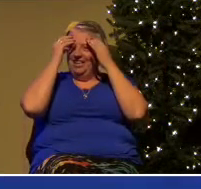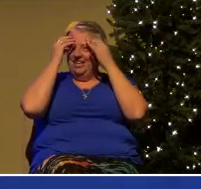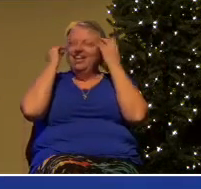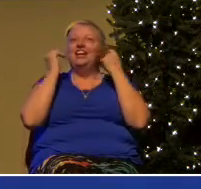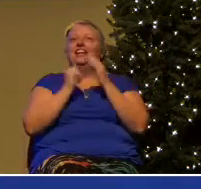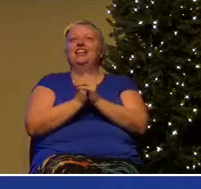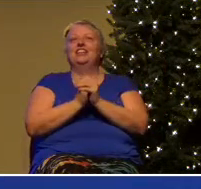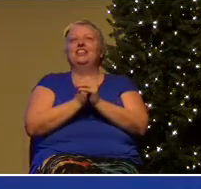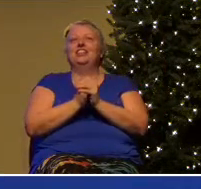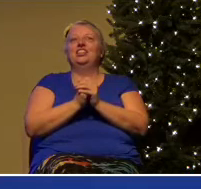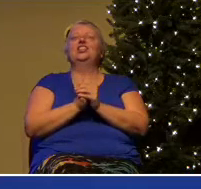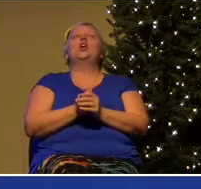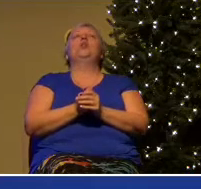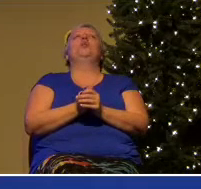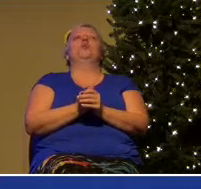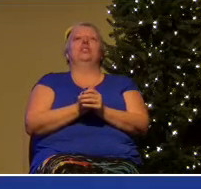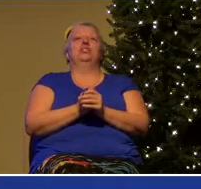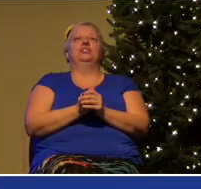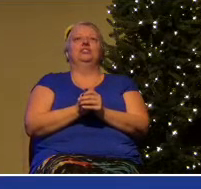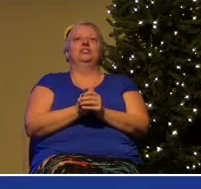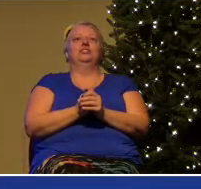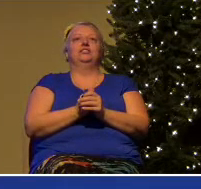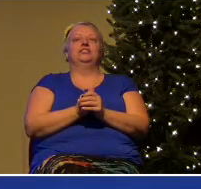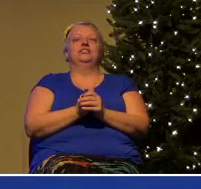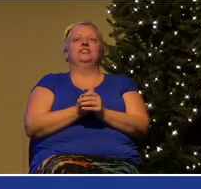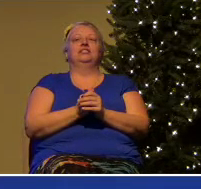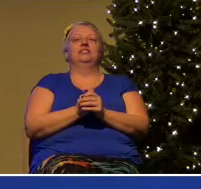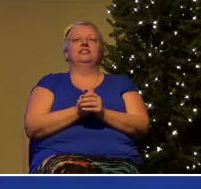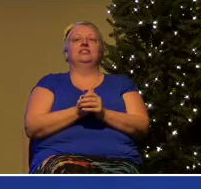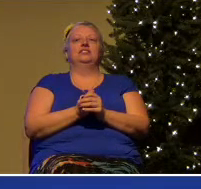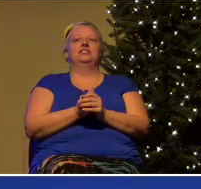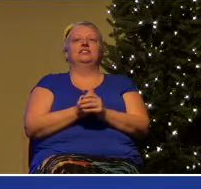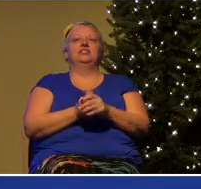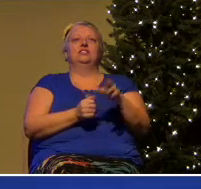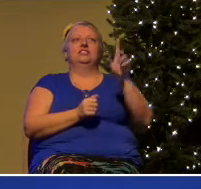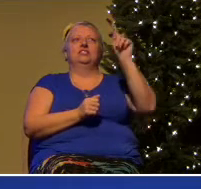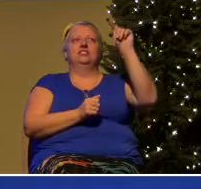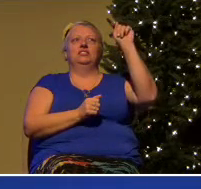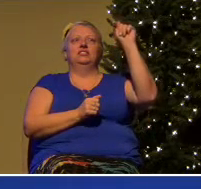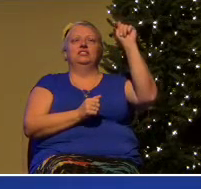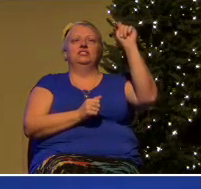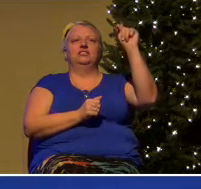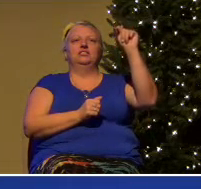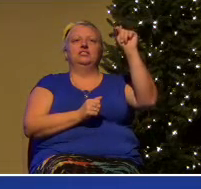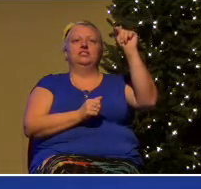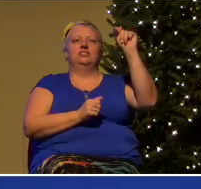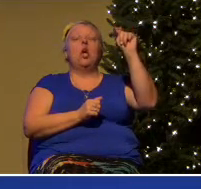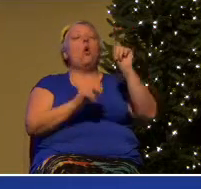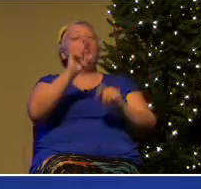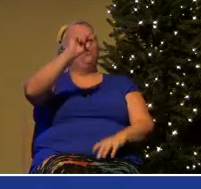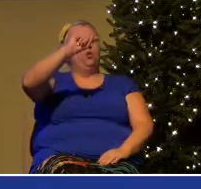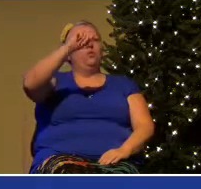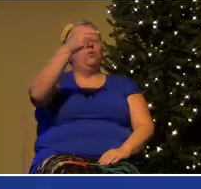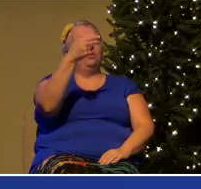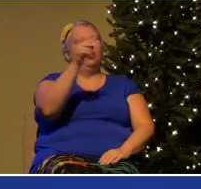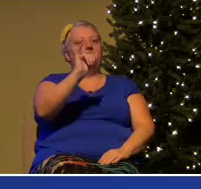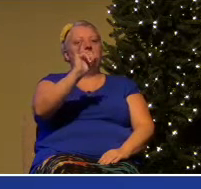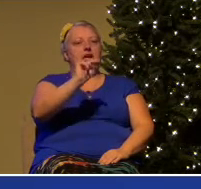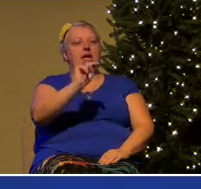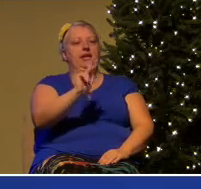The H stands for honest. Trust. The I stands for inspirational. The N stands for